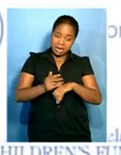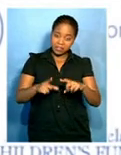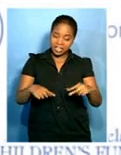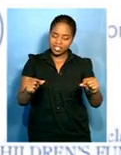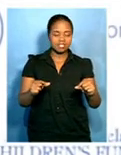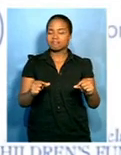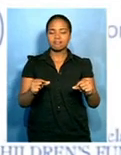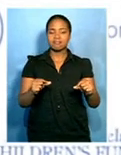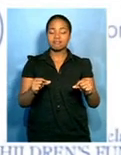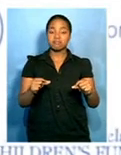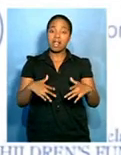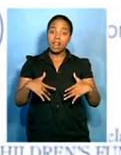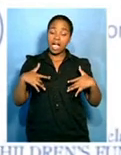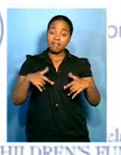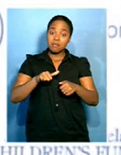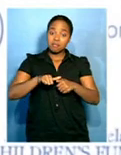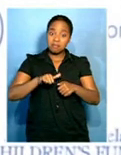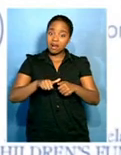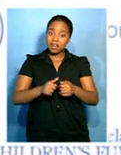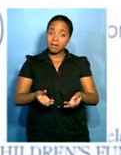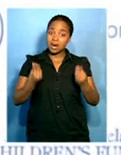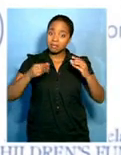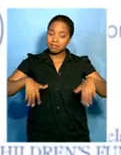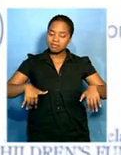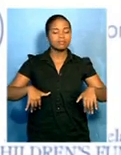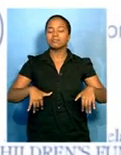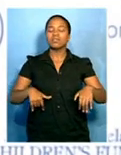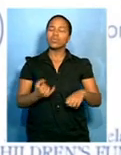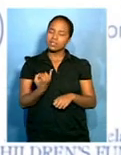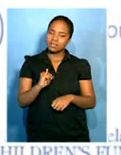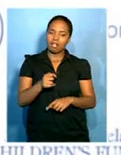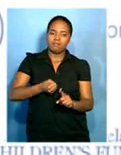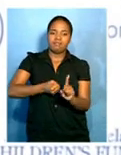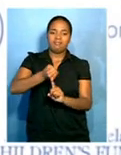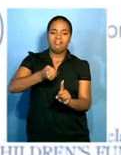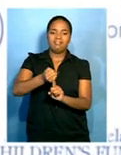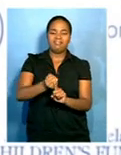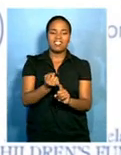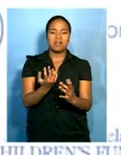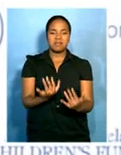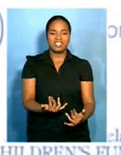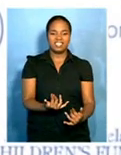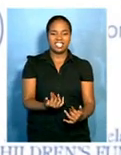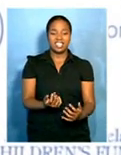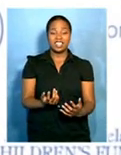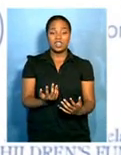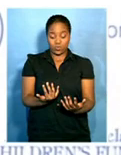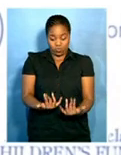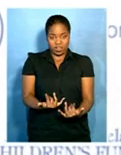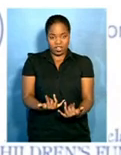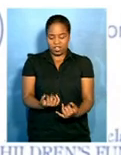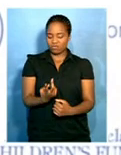price of a better life has yet to be won. Considently, today also marks exactly two months